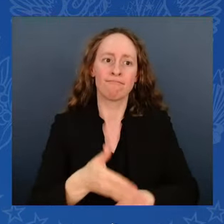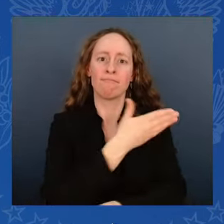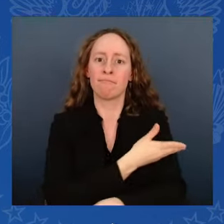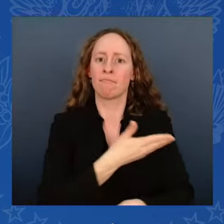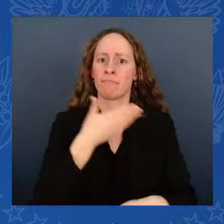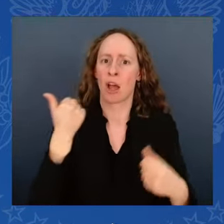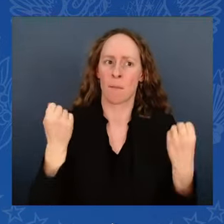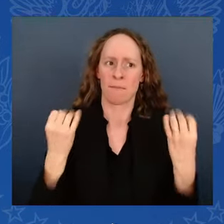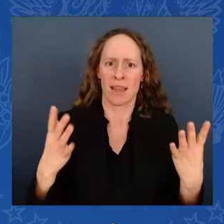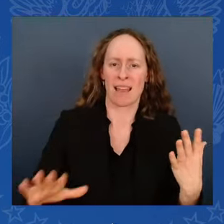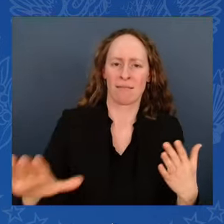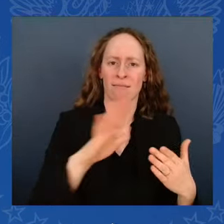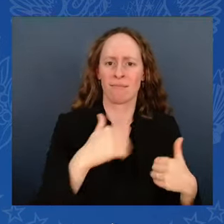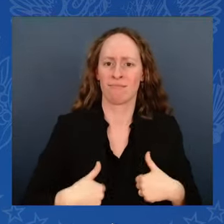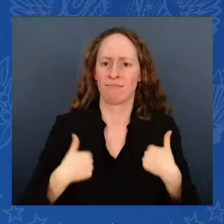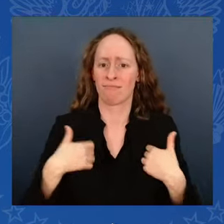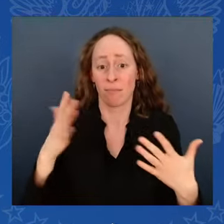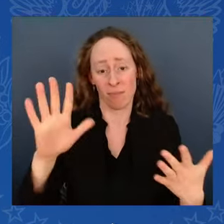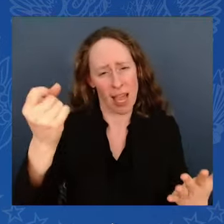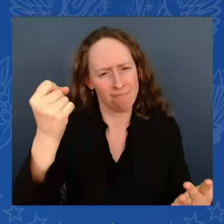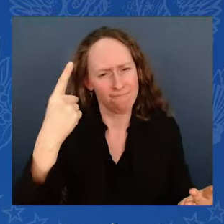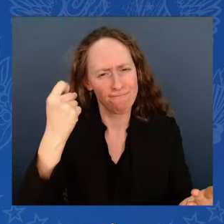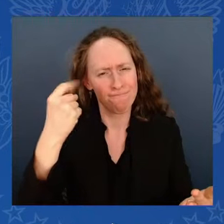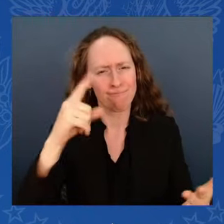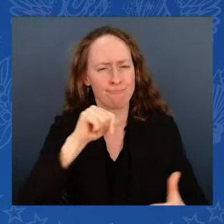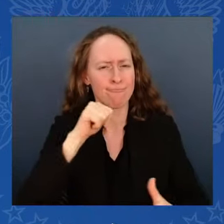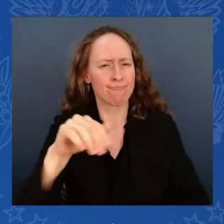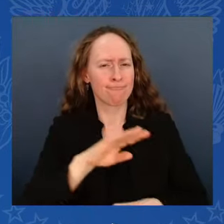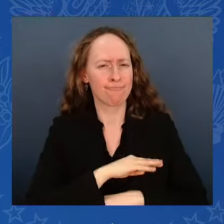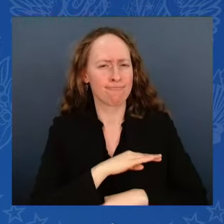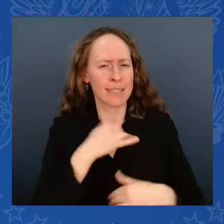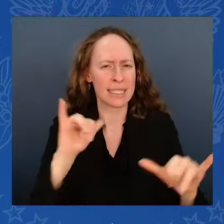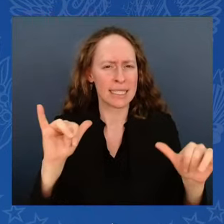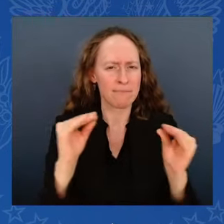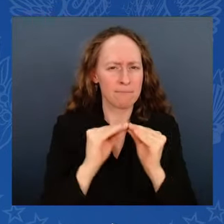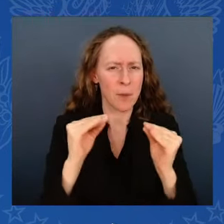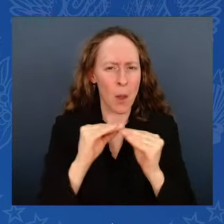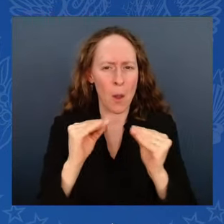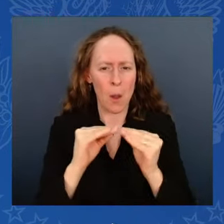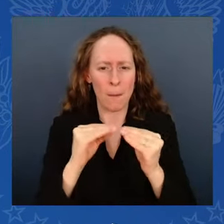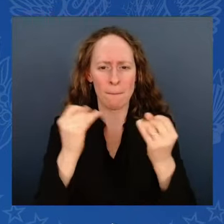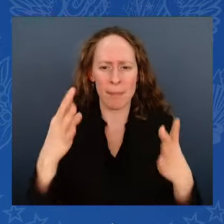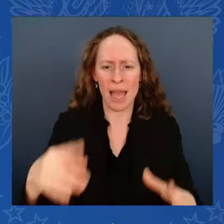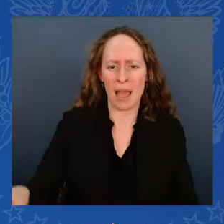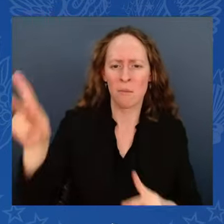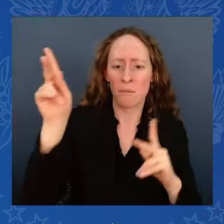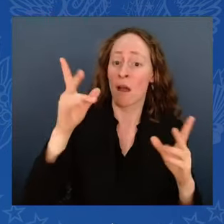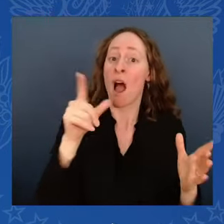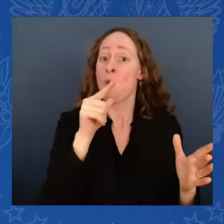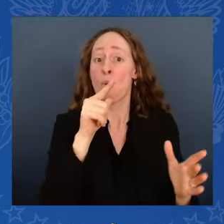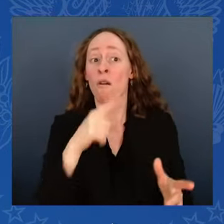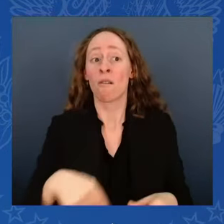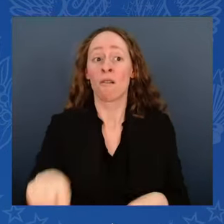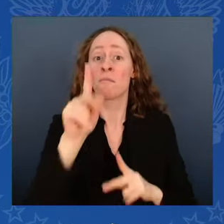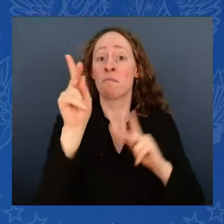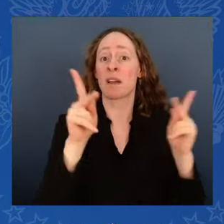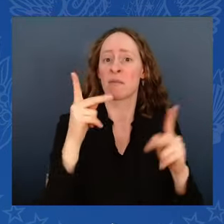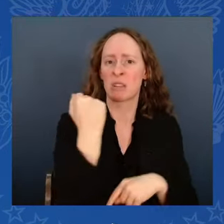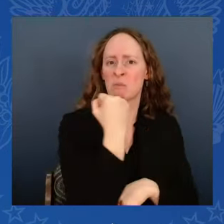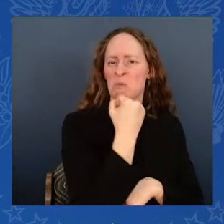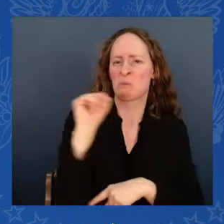more extreme voices out there who simply don't want to see people of color in the future of our country. They want to turn back the clock.